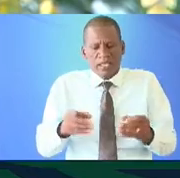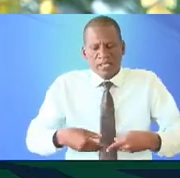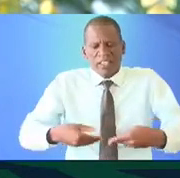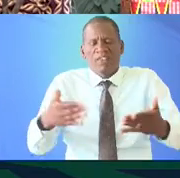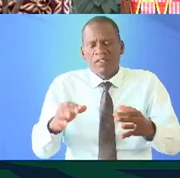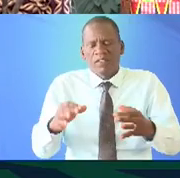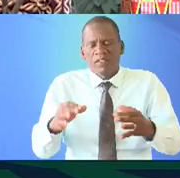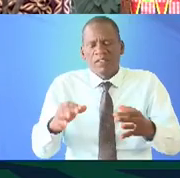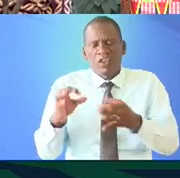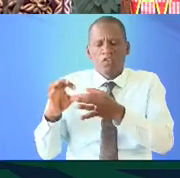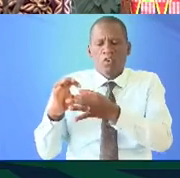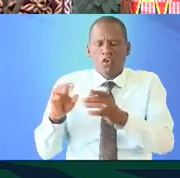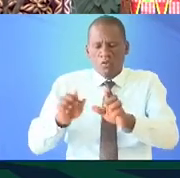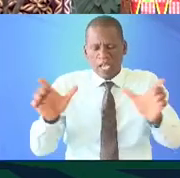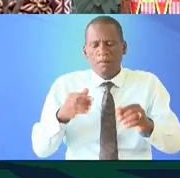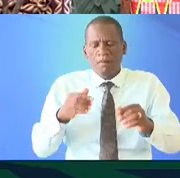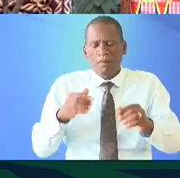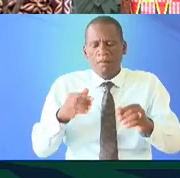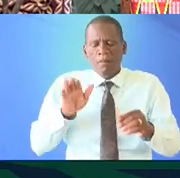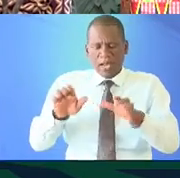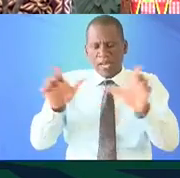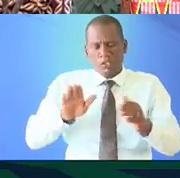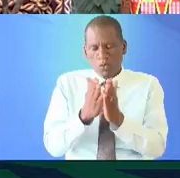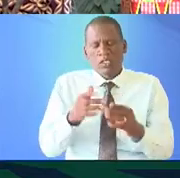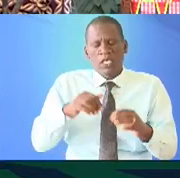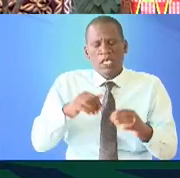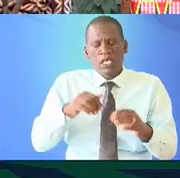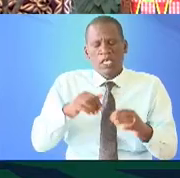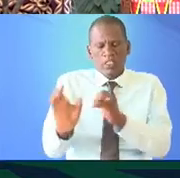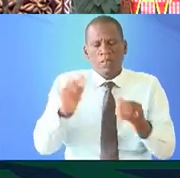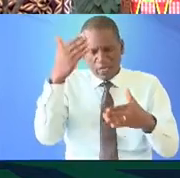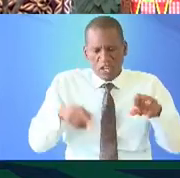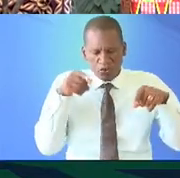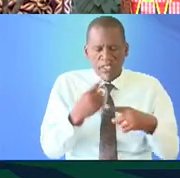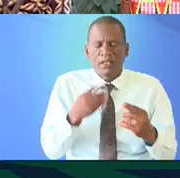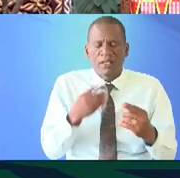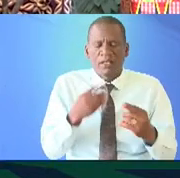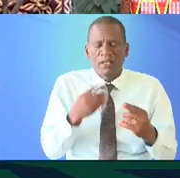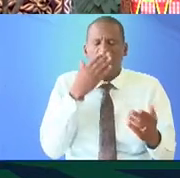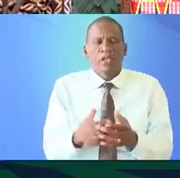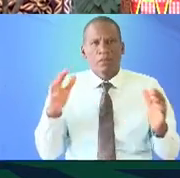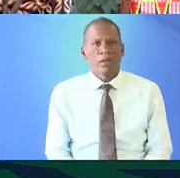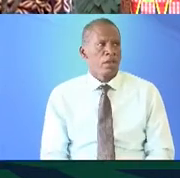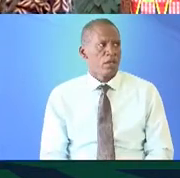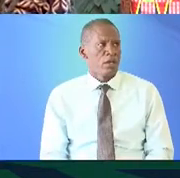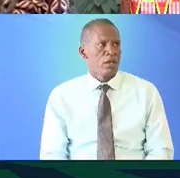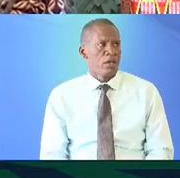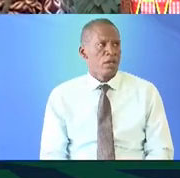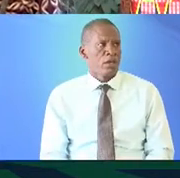of indigenous language books in the country by the end of this year thank you very much